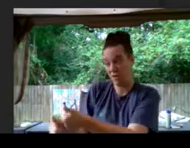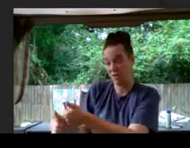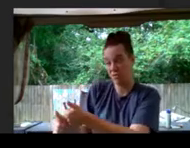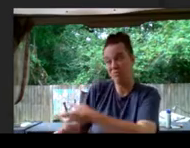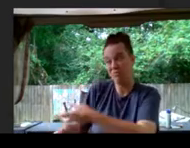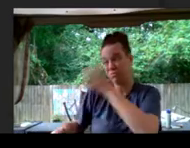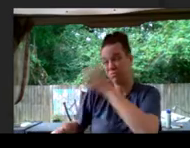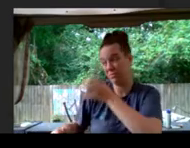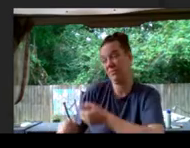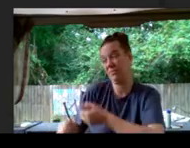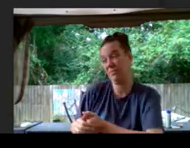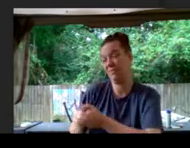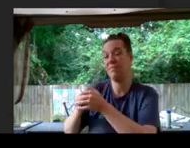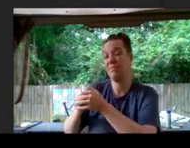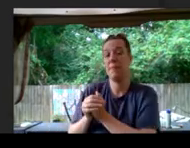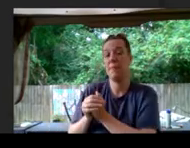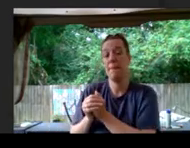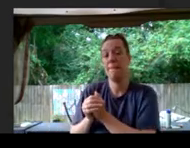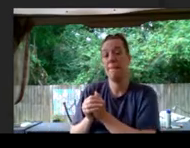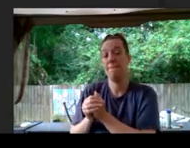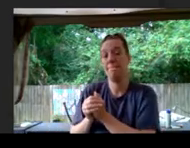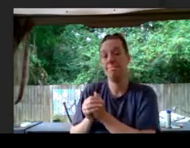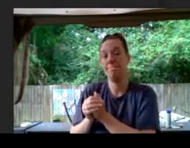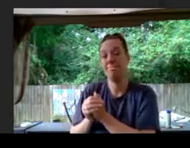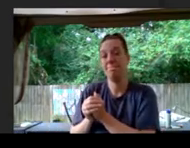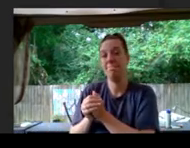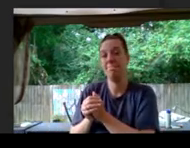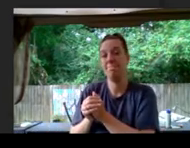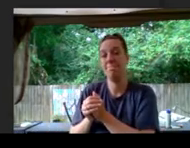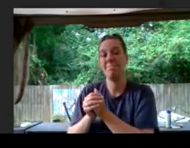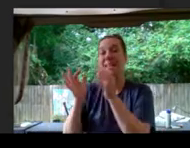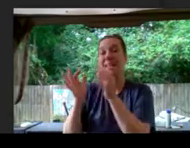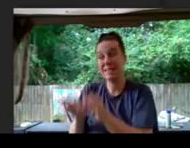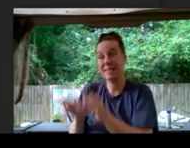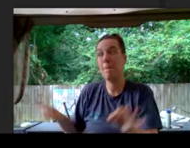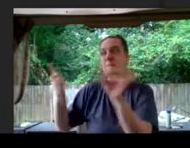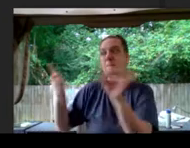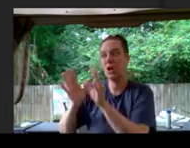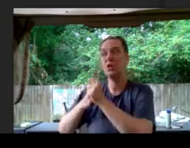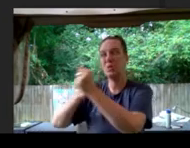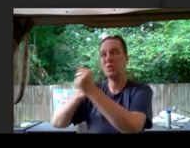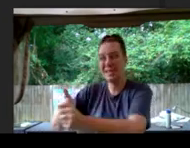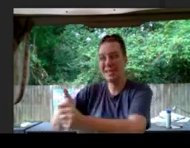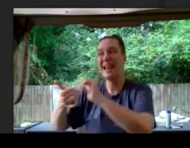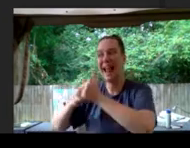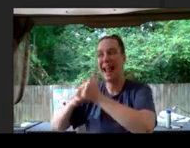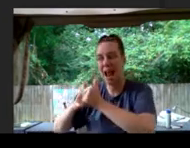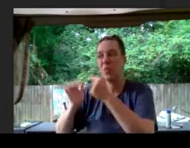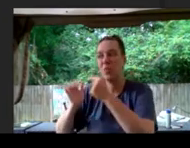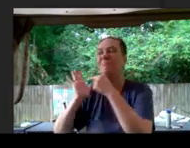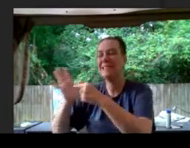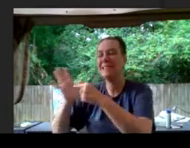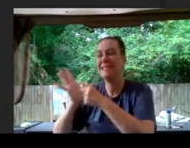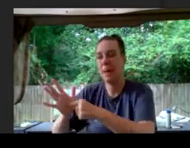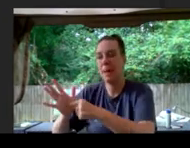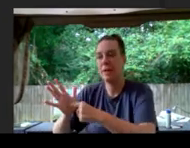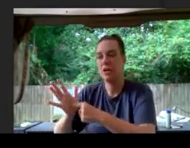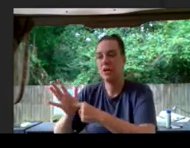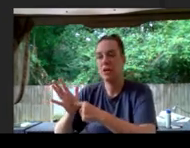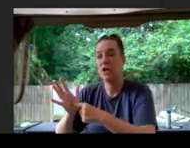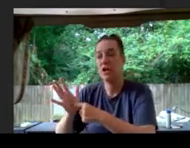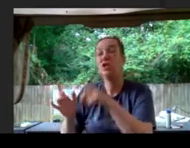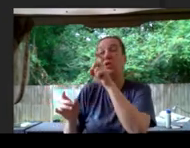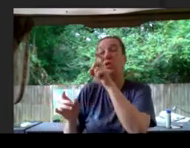It's important to lead by example, so you should probably shut up,